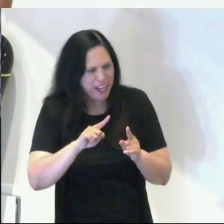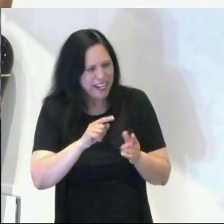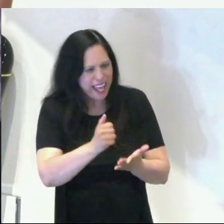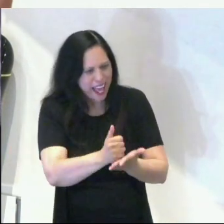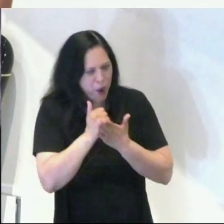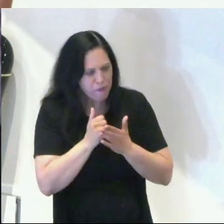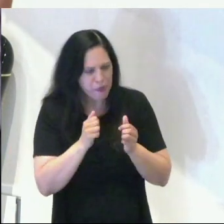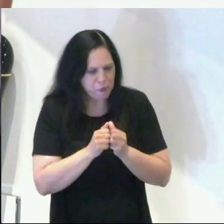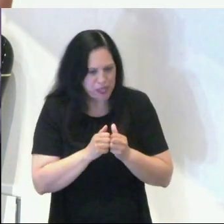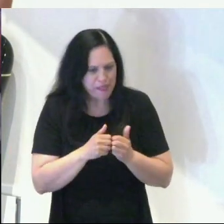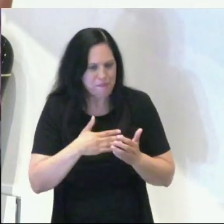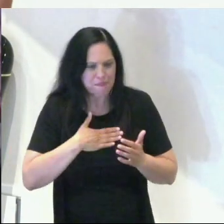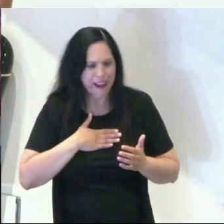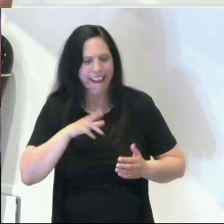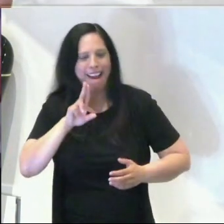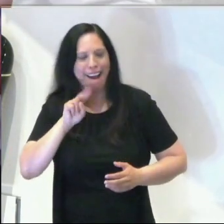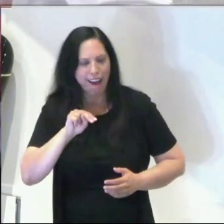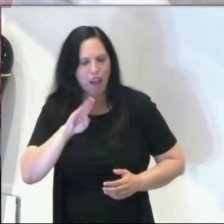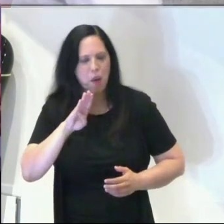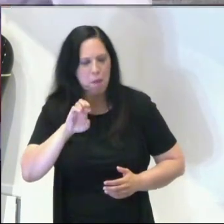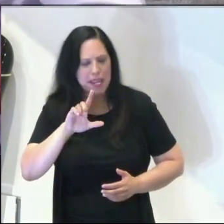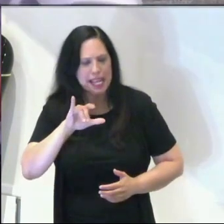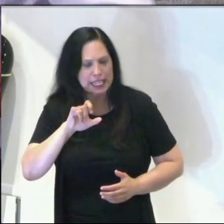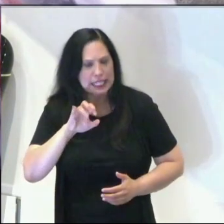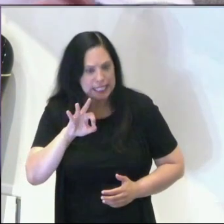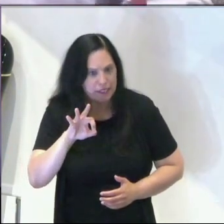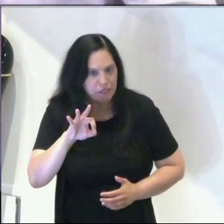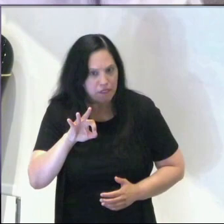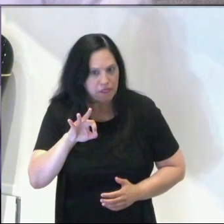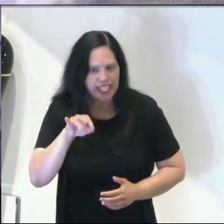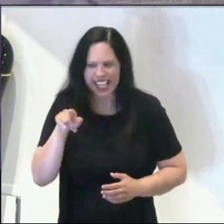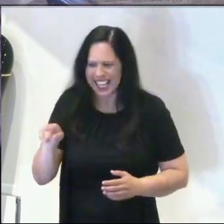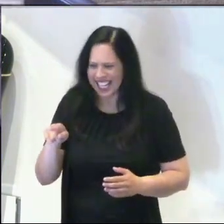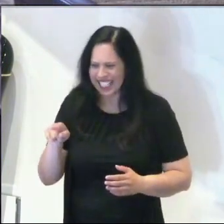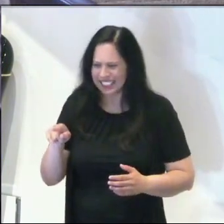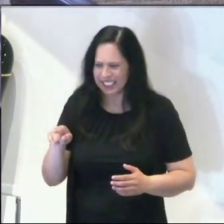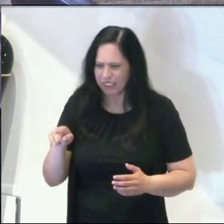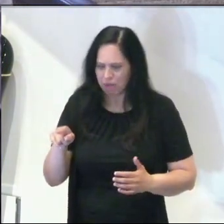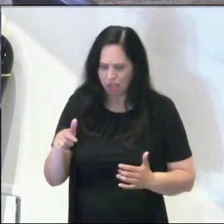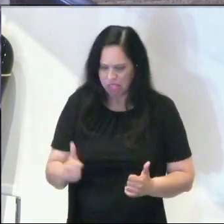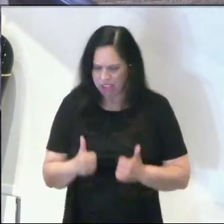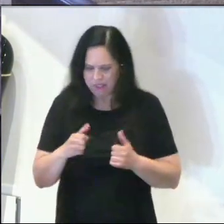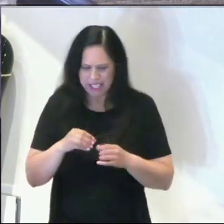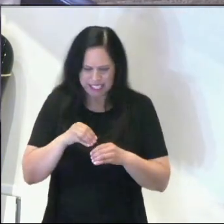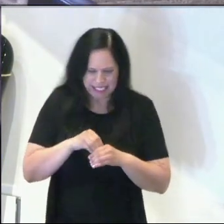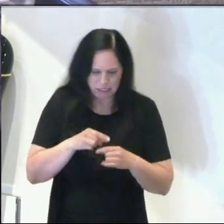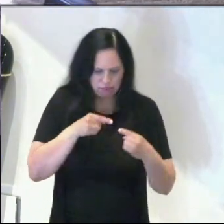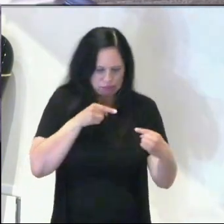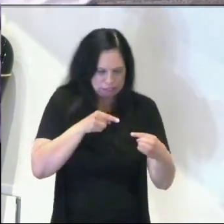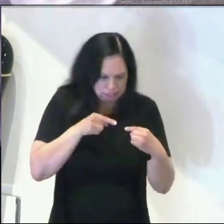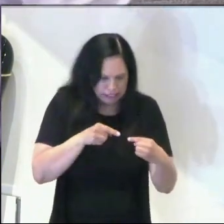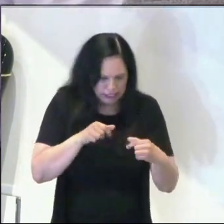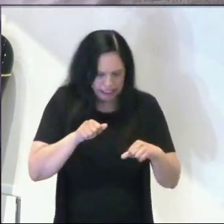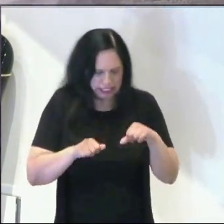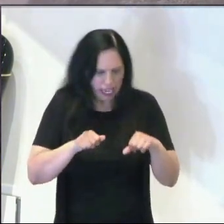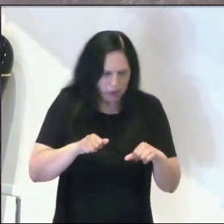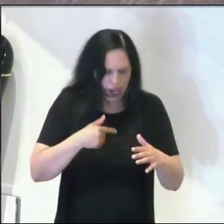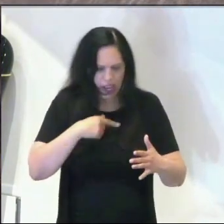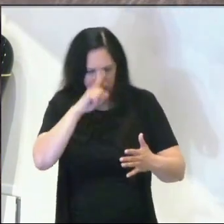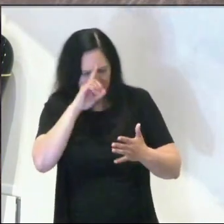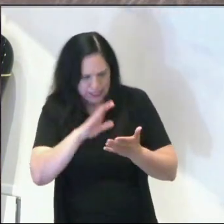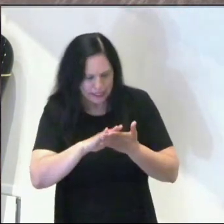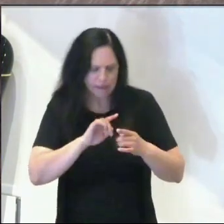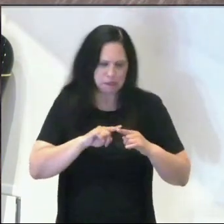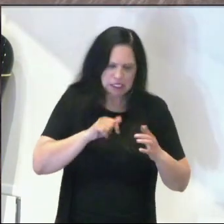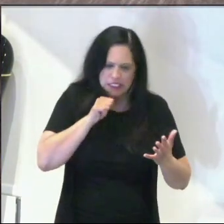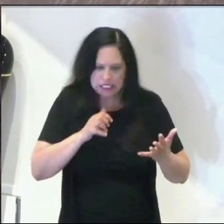unbelief. So he was living in that tension of doubt. believe and yet there are times I don't believe. I'm kind of living in that tension. He